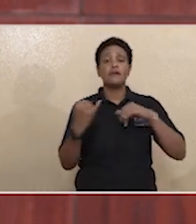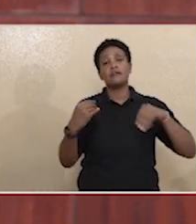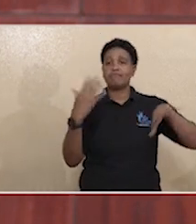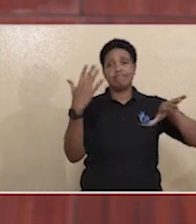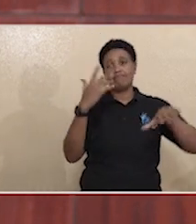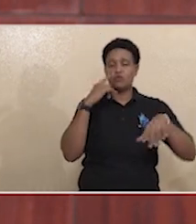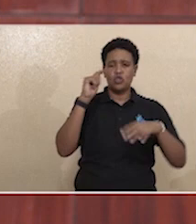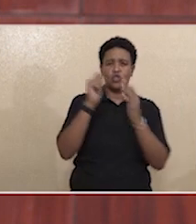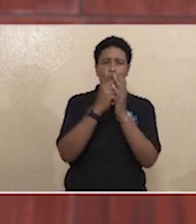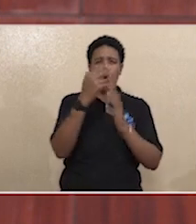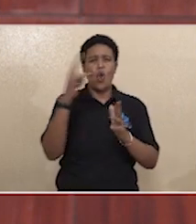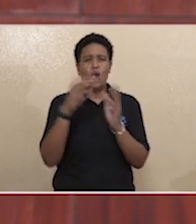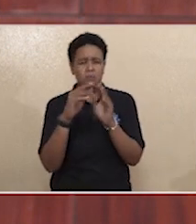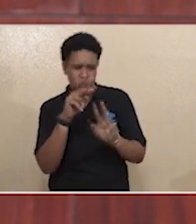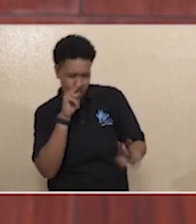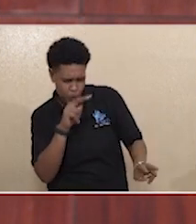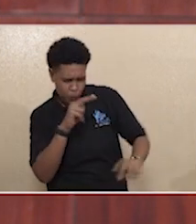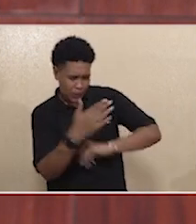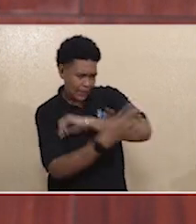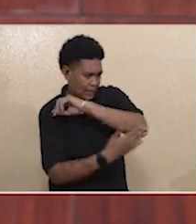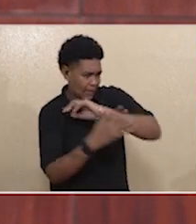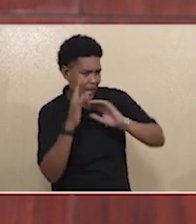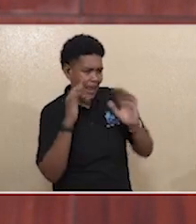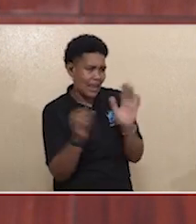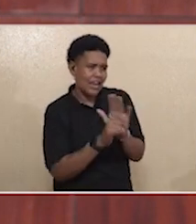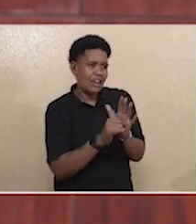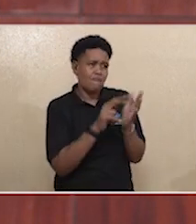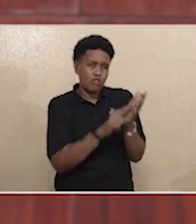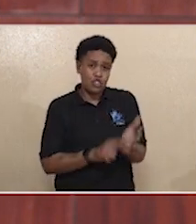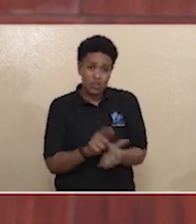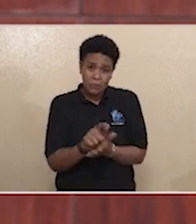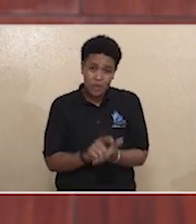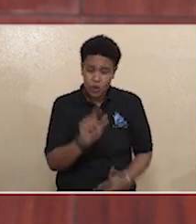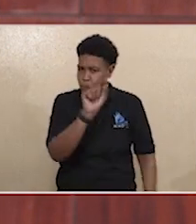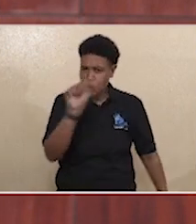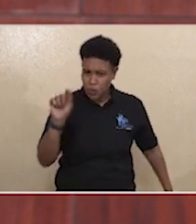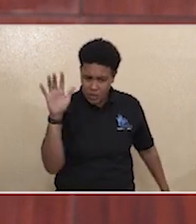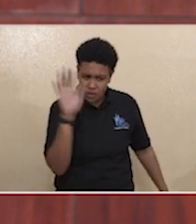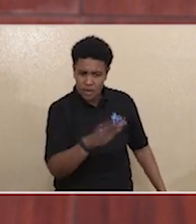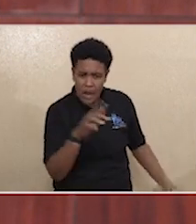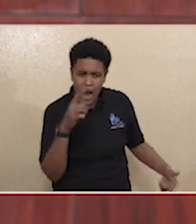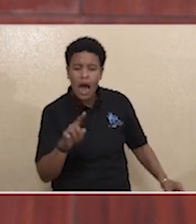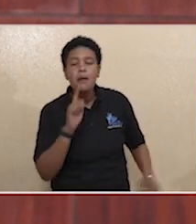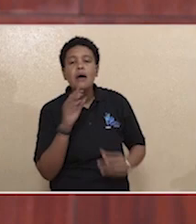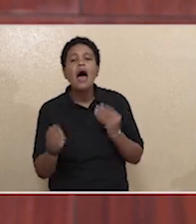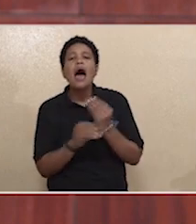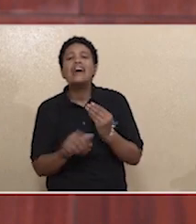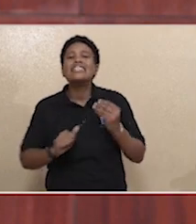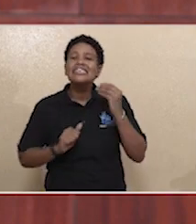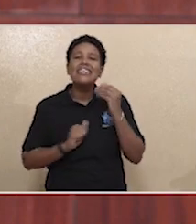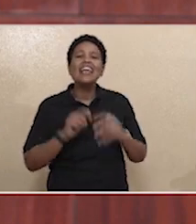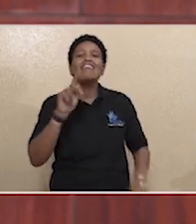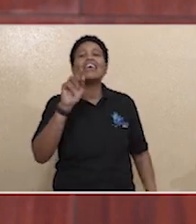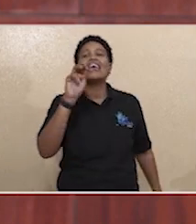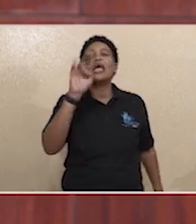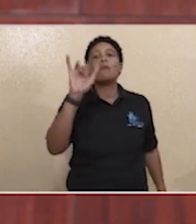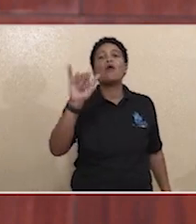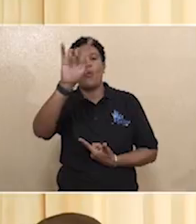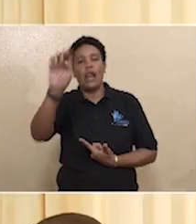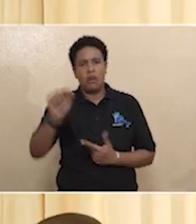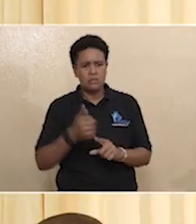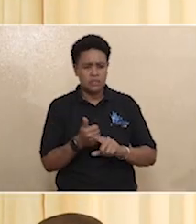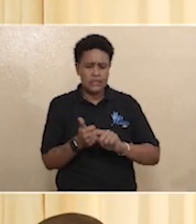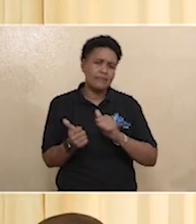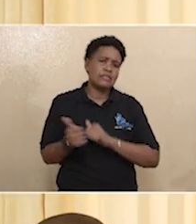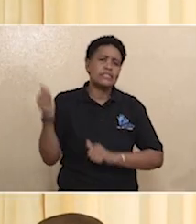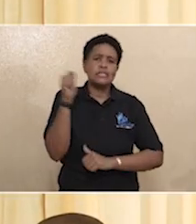looking at the National Identification Registration Bill 2020. And again, I am indeed Kimberly McLeod and I